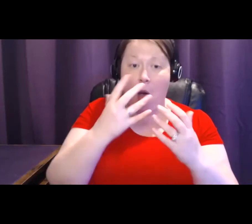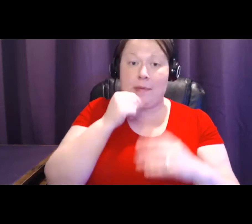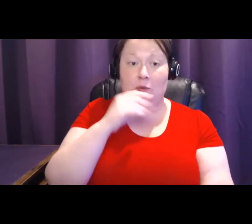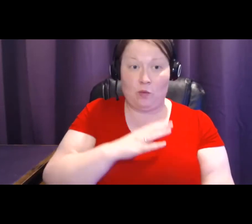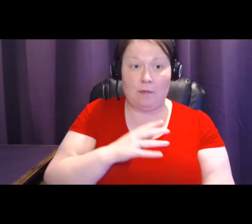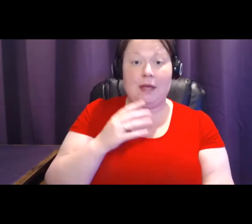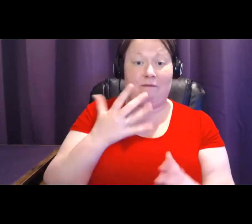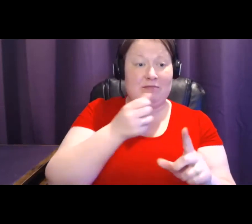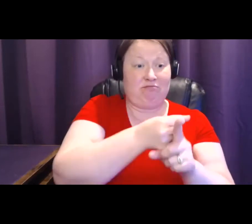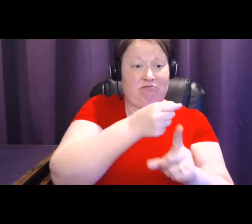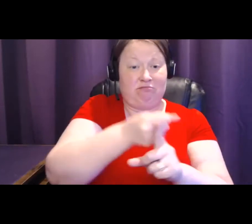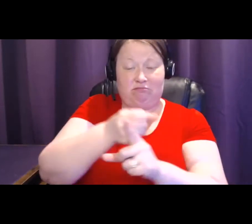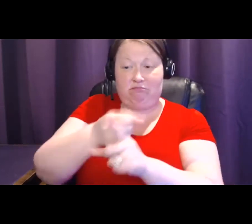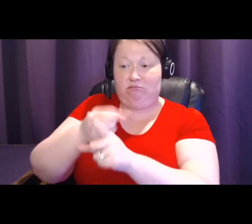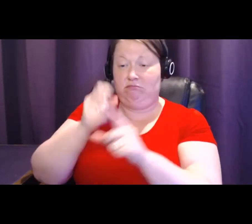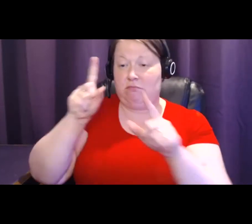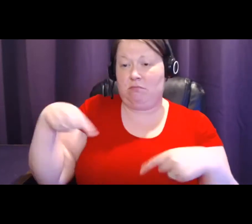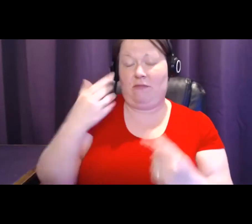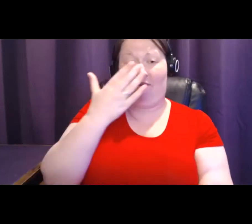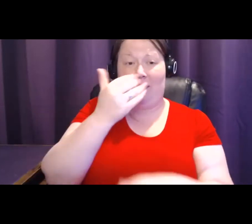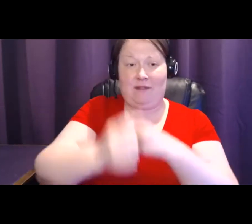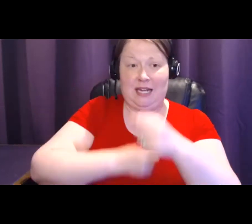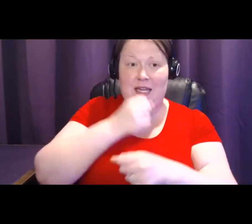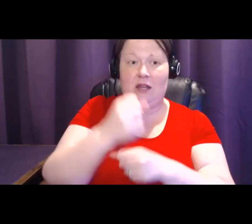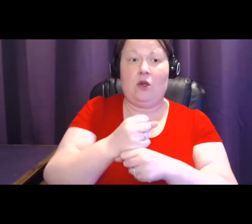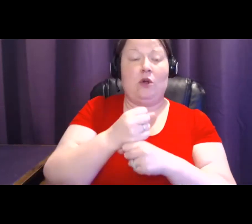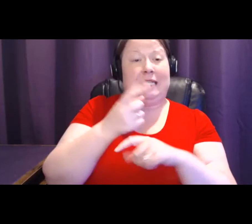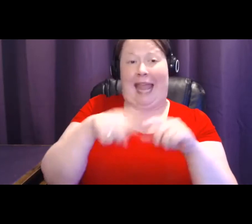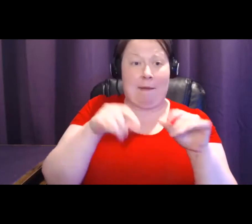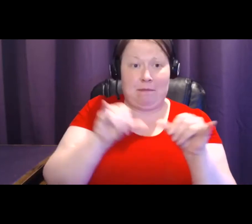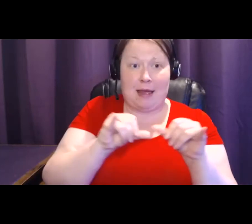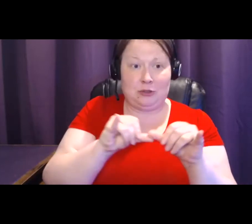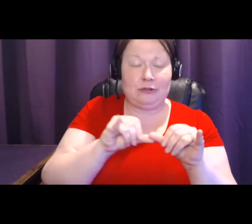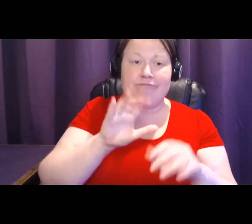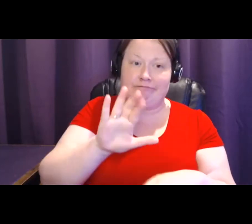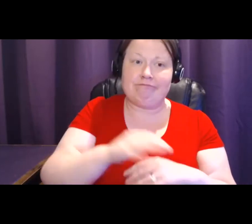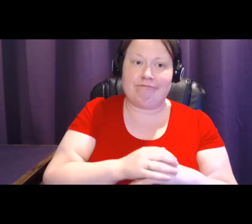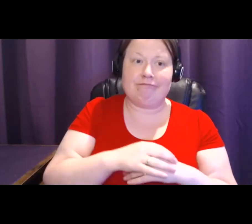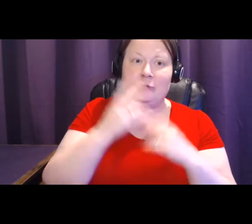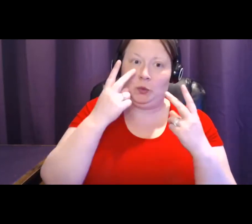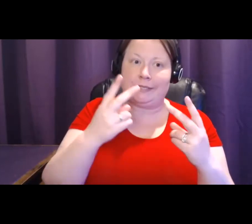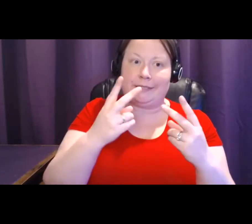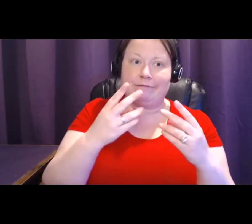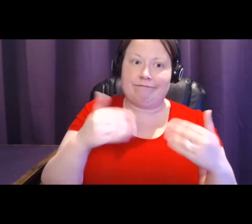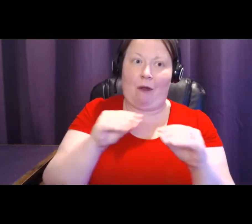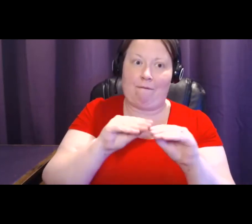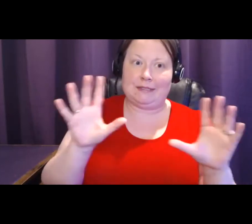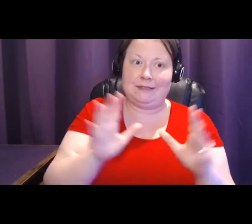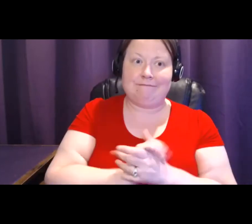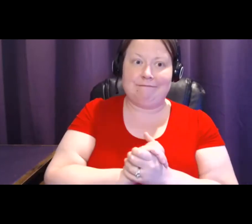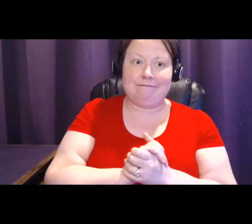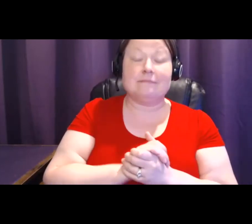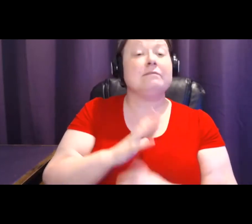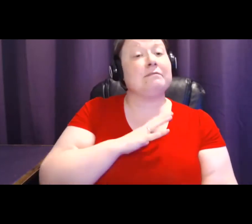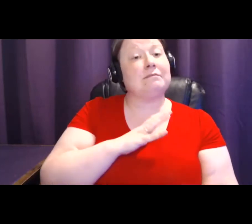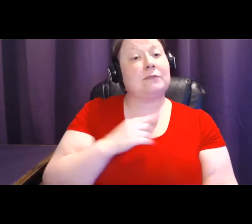we have impacted over the last 15 years was immeasurable, you can see how. So we need your